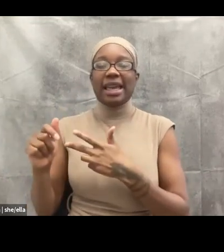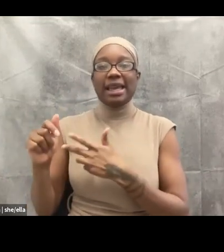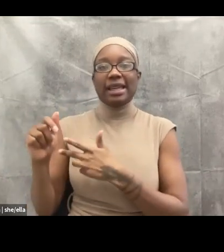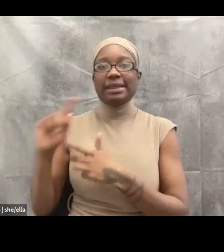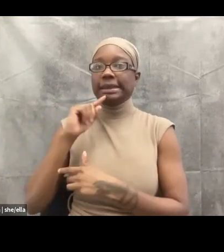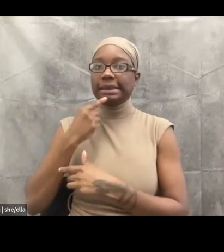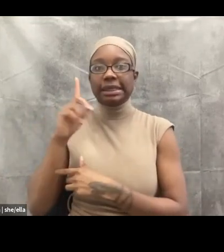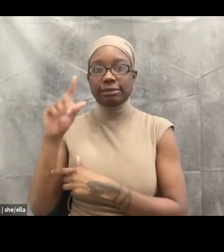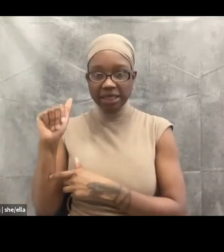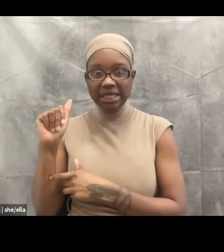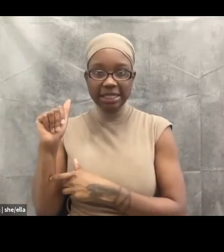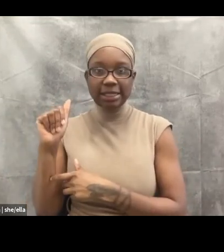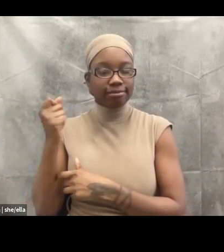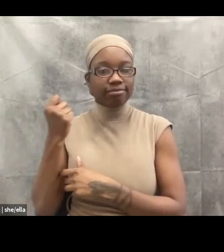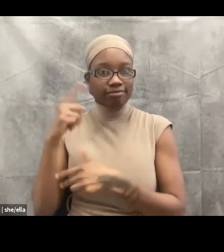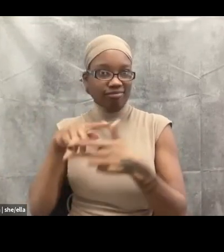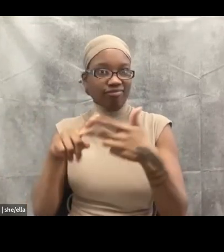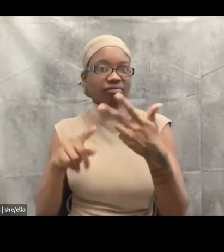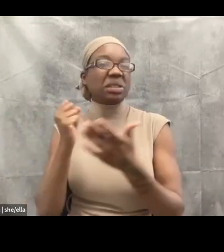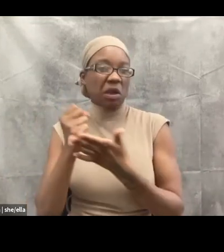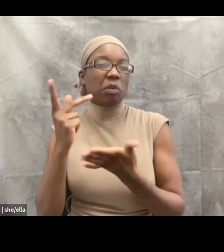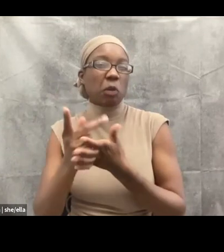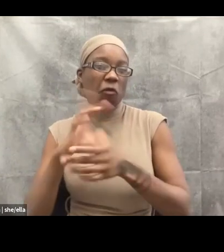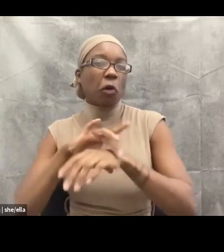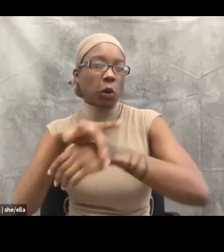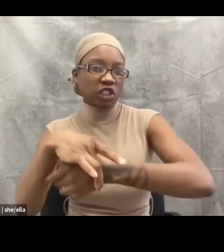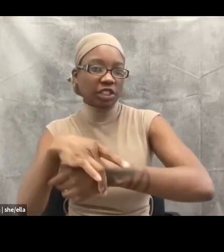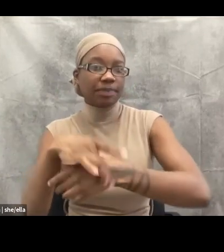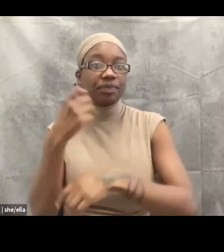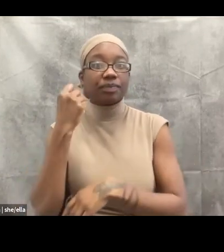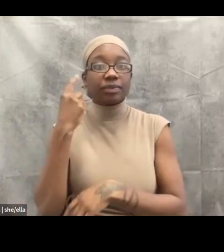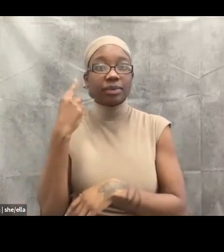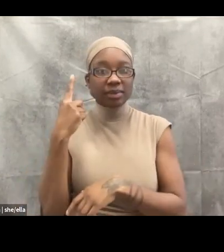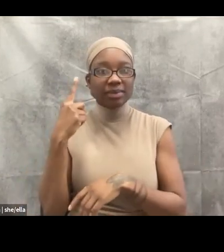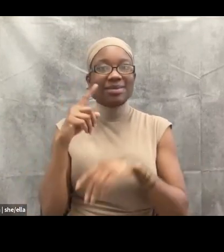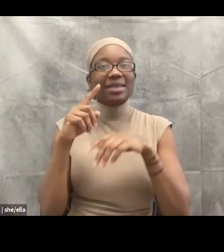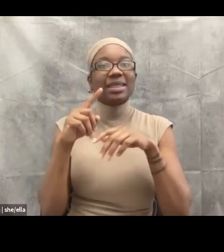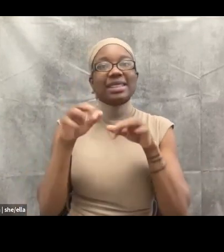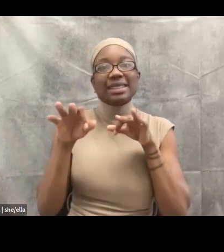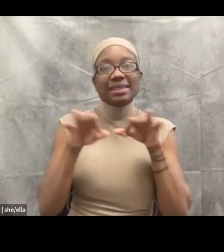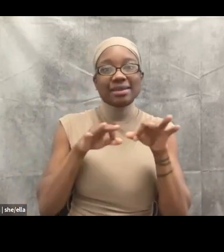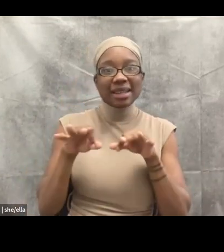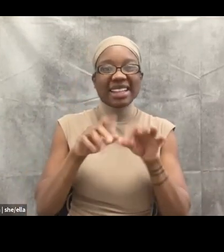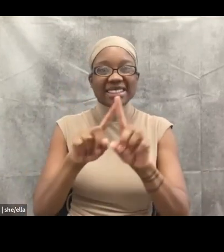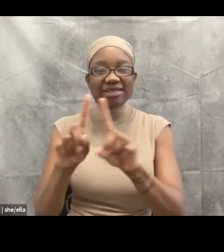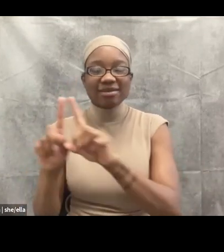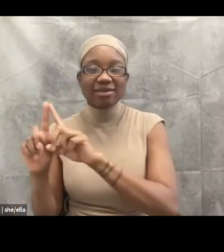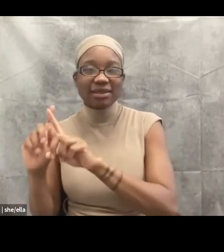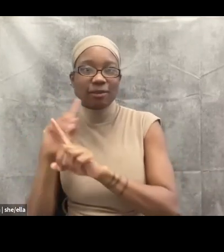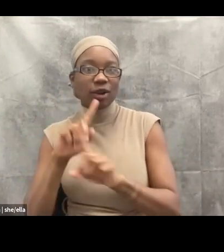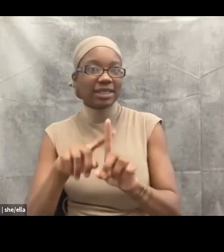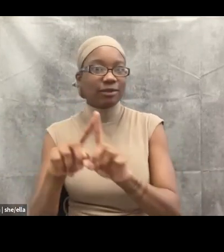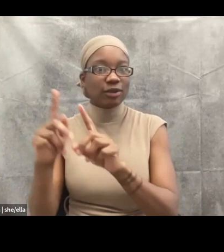And, um, oftentimes they're you interpreted in wildly different ways from provider to provider and from